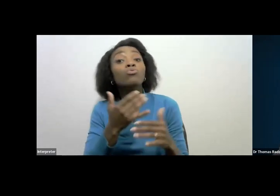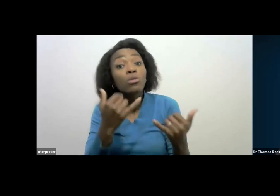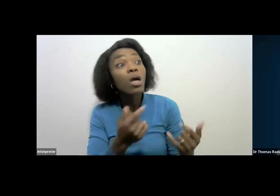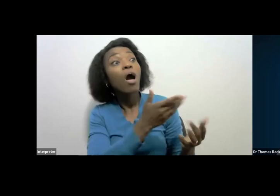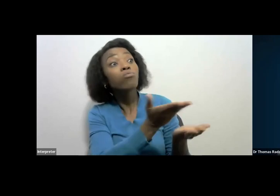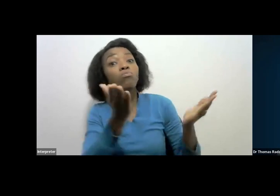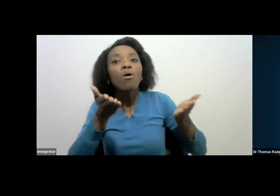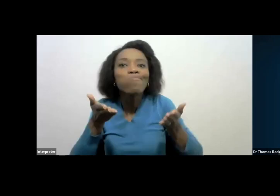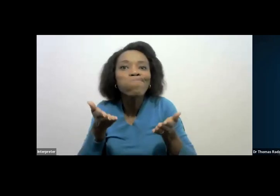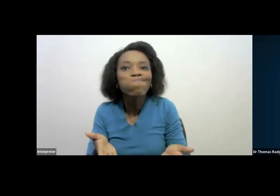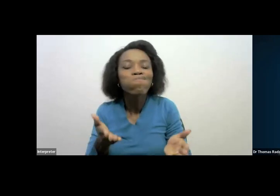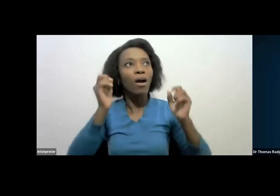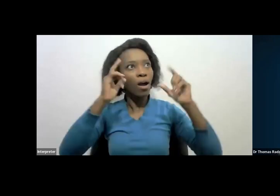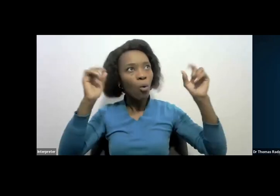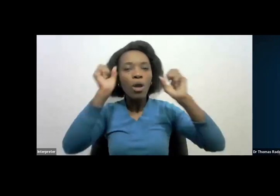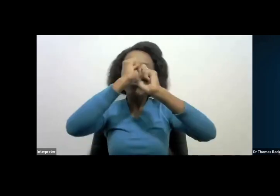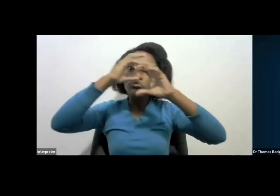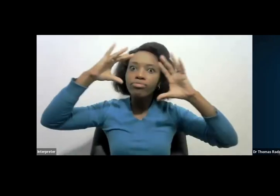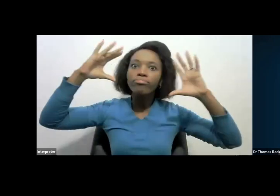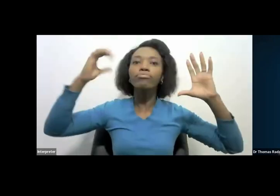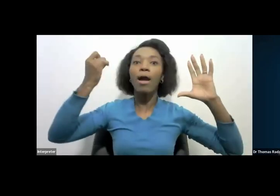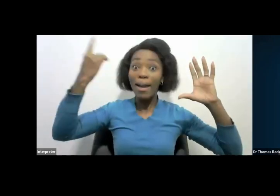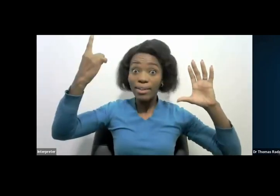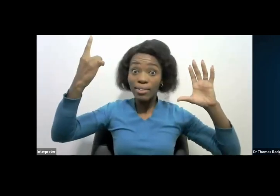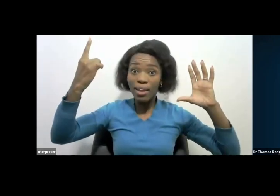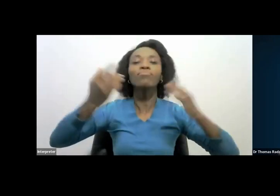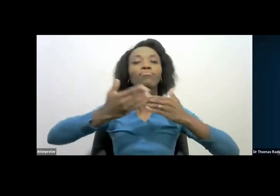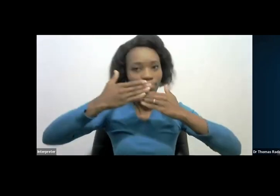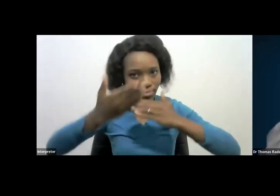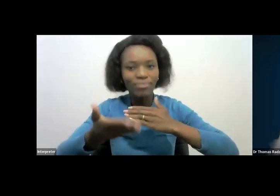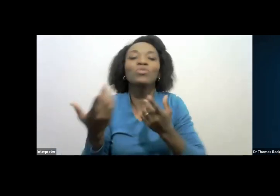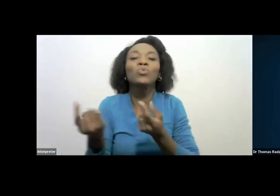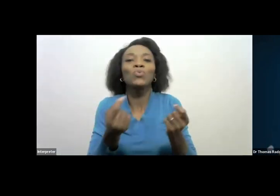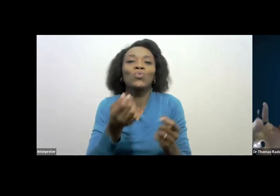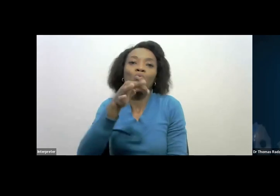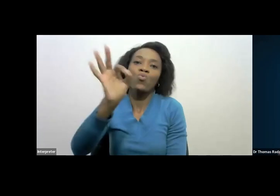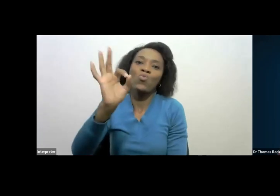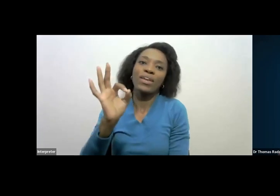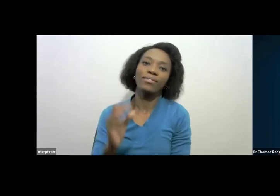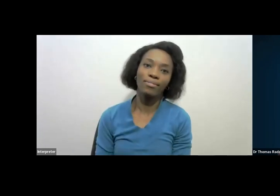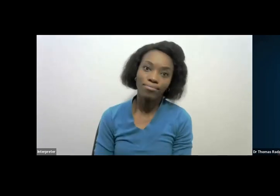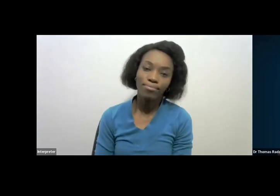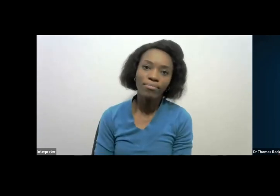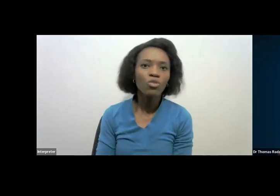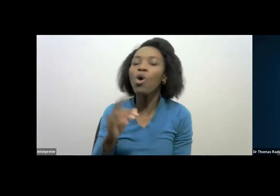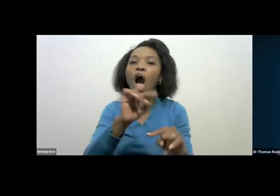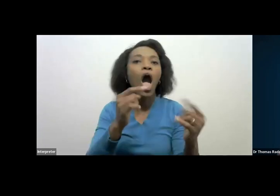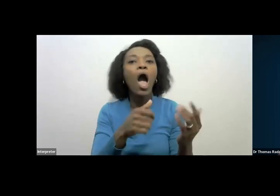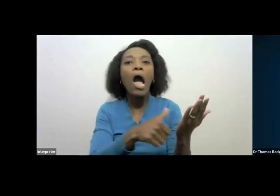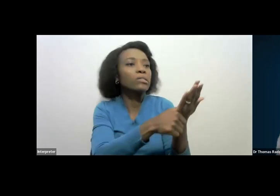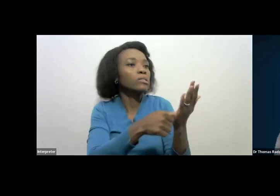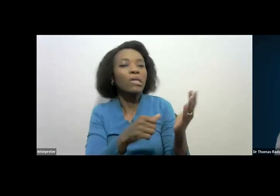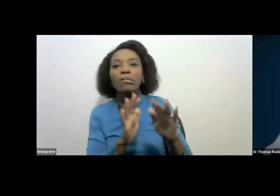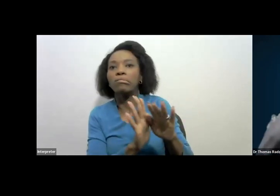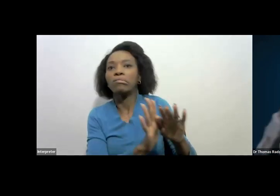then of course, we need to start to do the right thing. We cannot run away from tax as